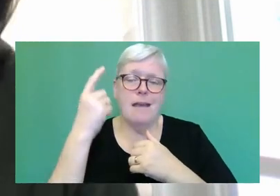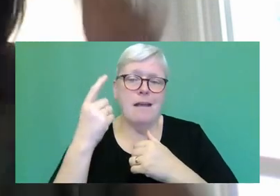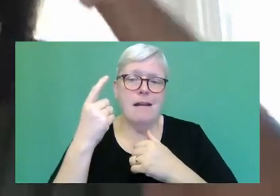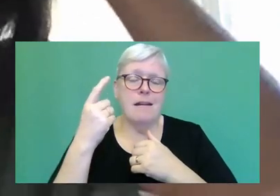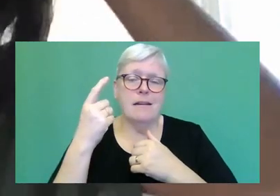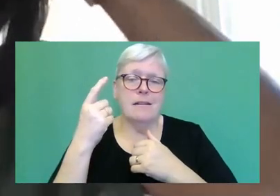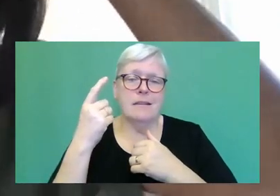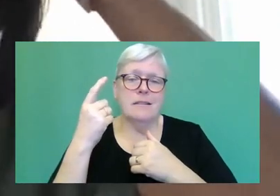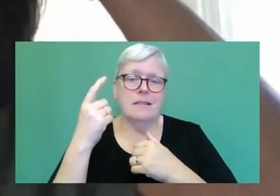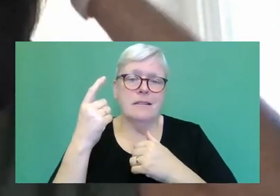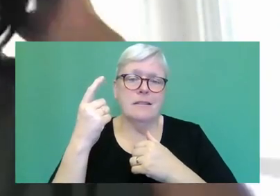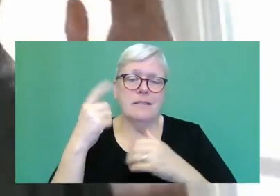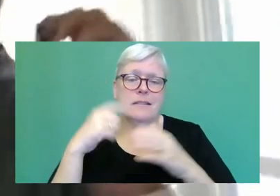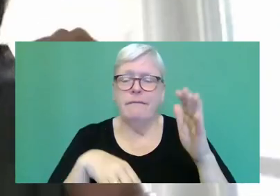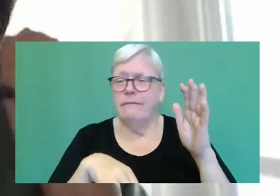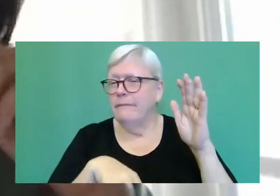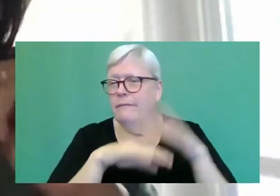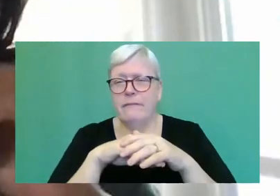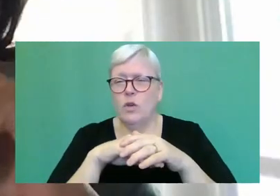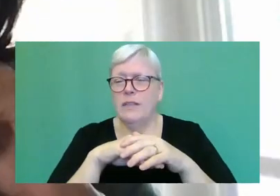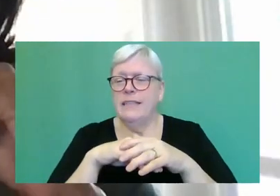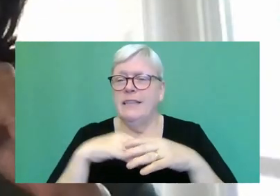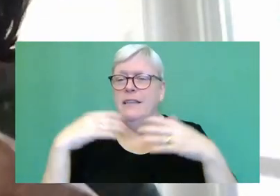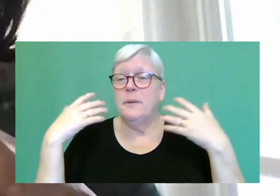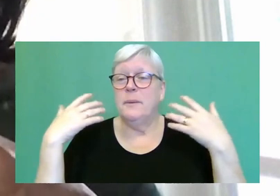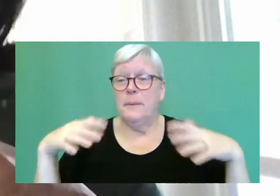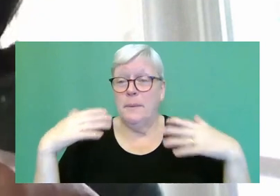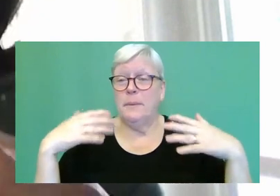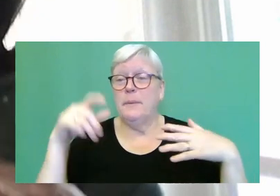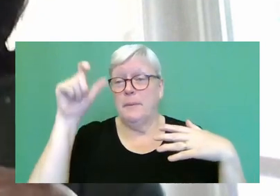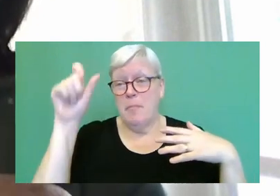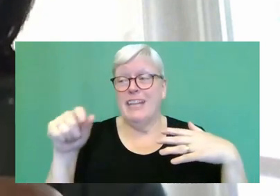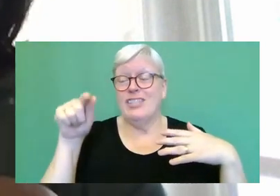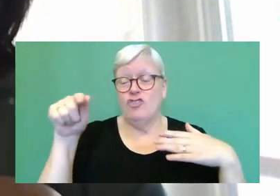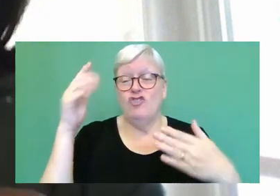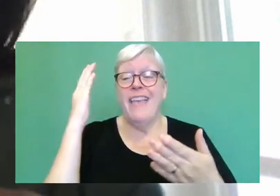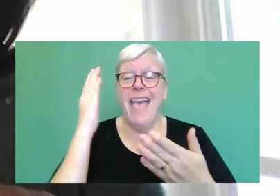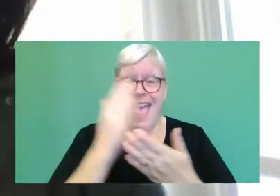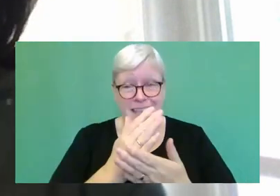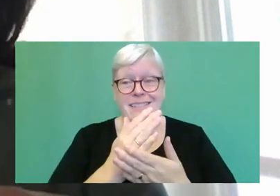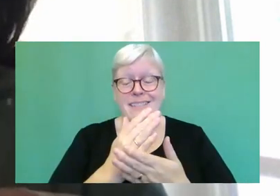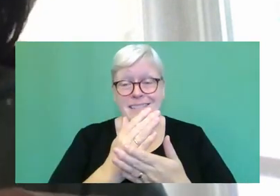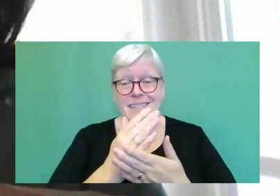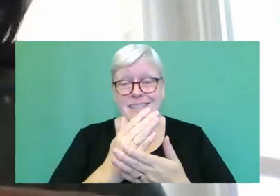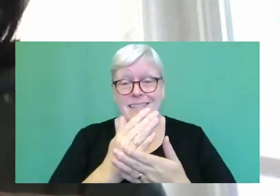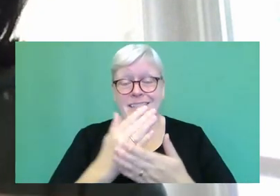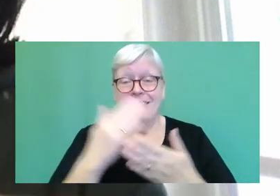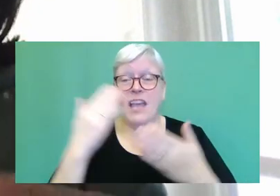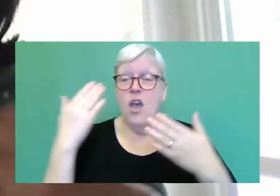the fully remarkable person that she is. And it's actually only through